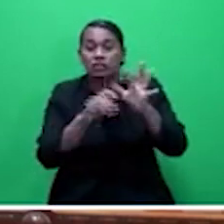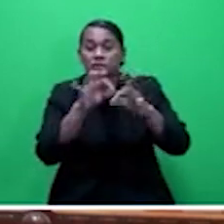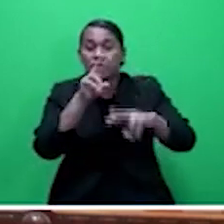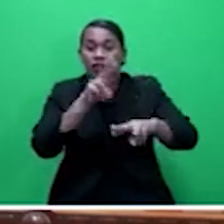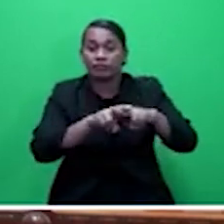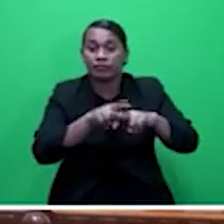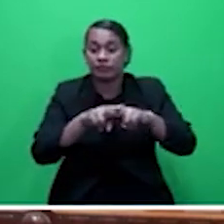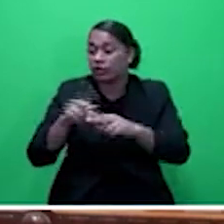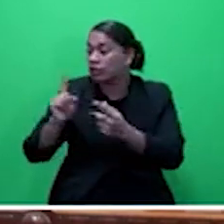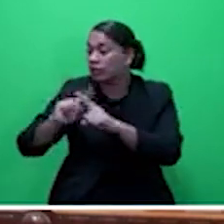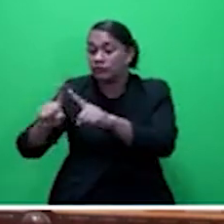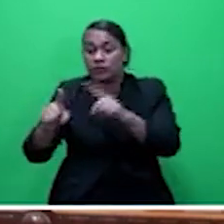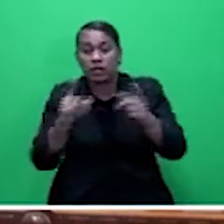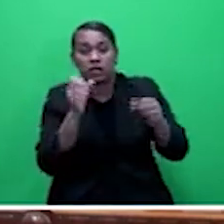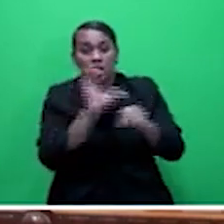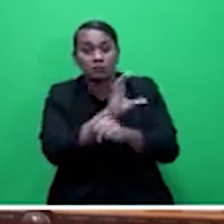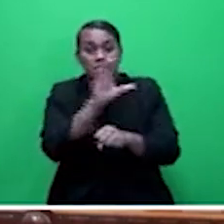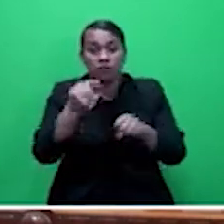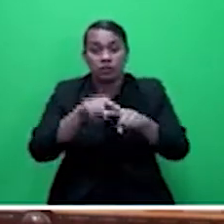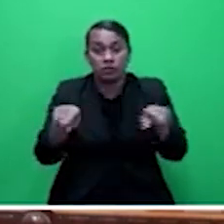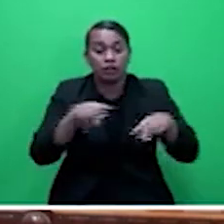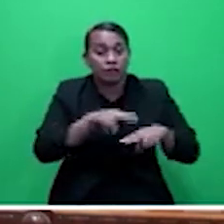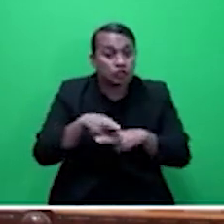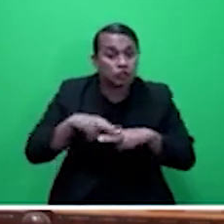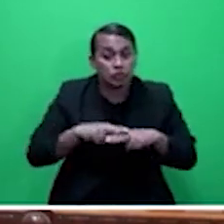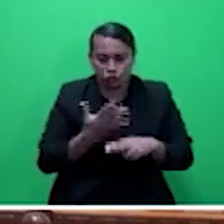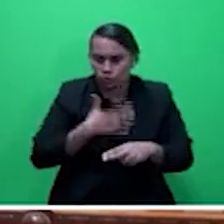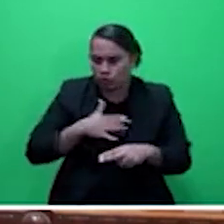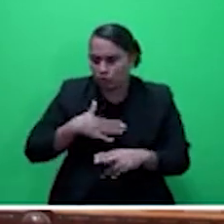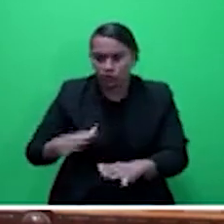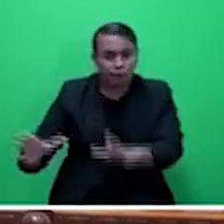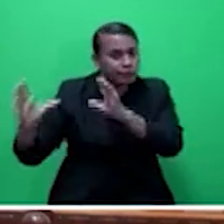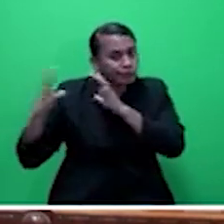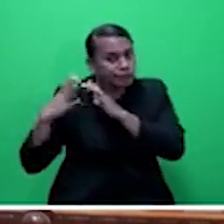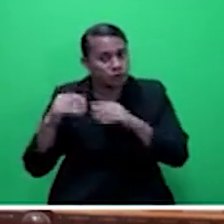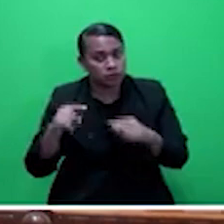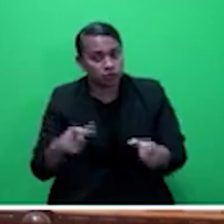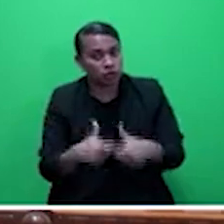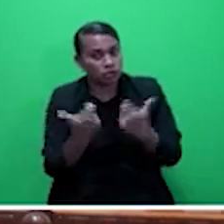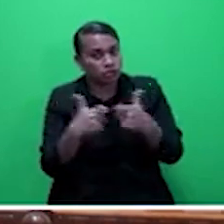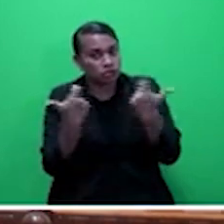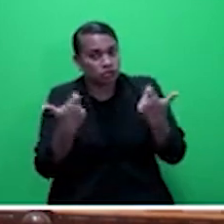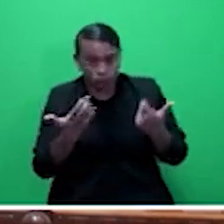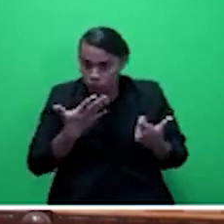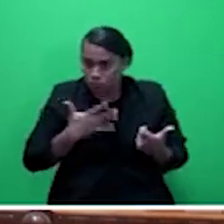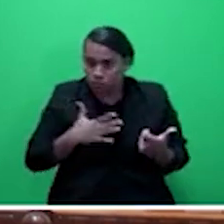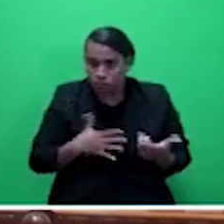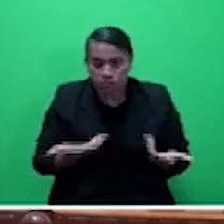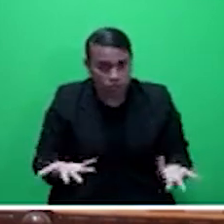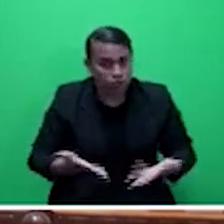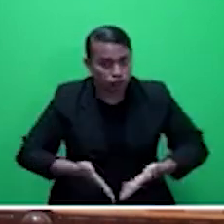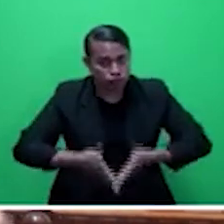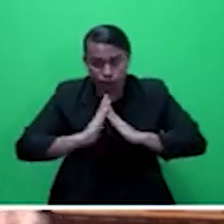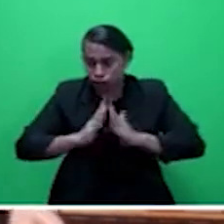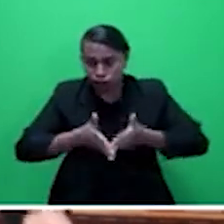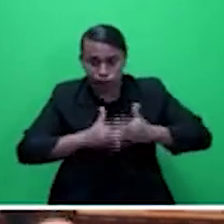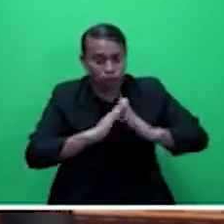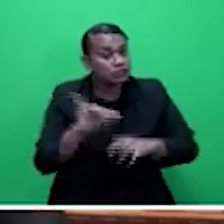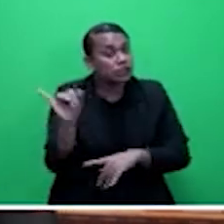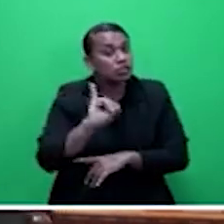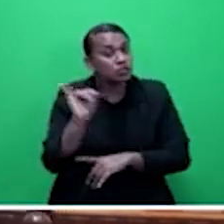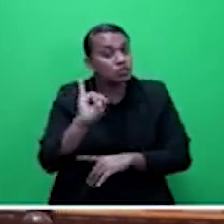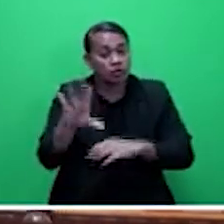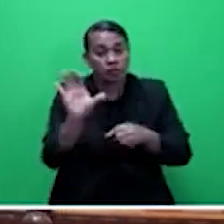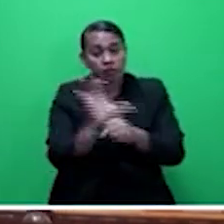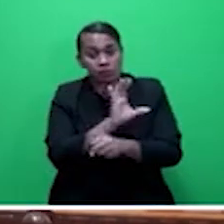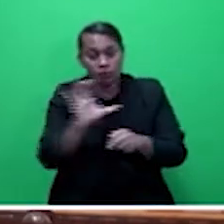Fiji, honorable speaker, can take up the challenge to be, we can start setting up insurance companies. If you look in this report, honorable speaker,